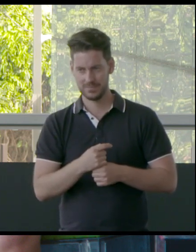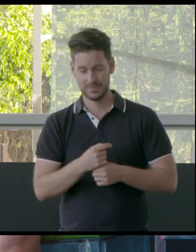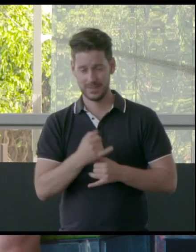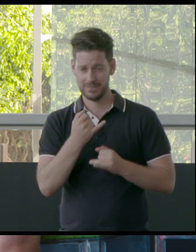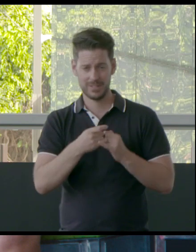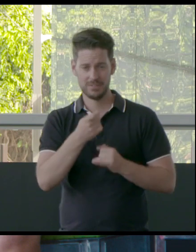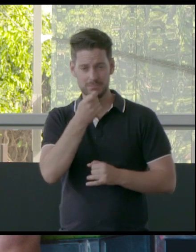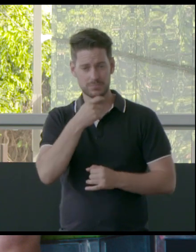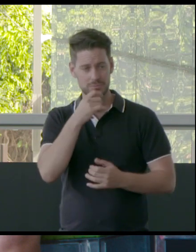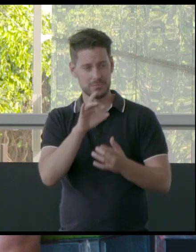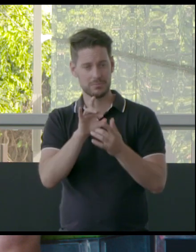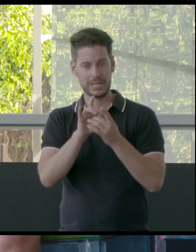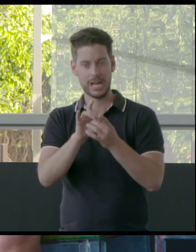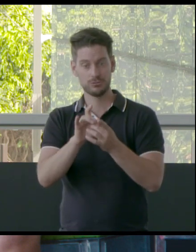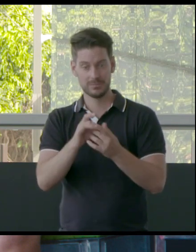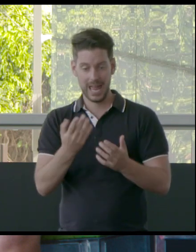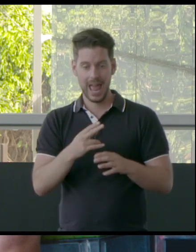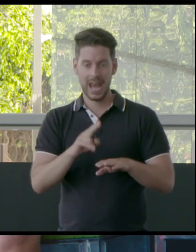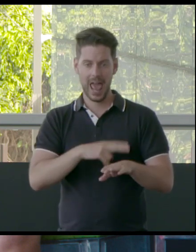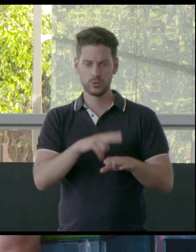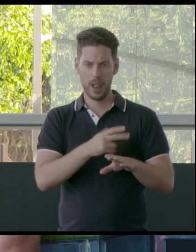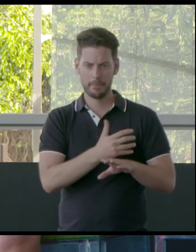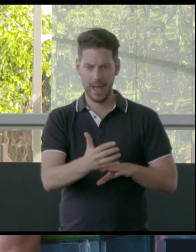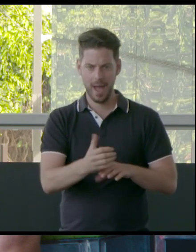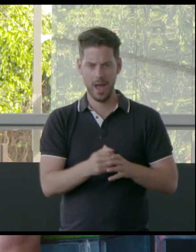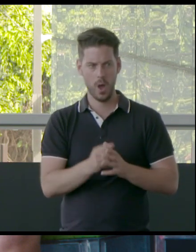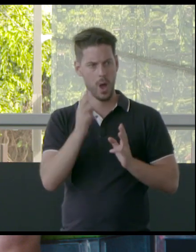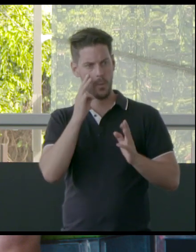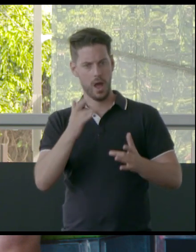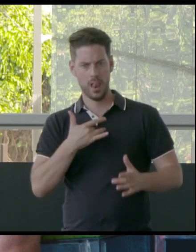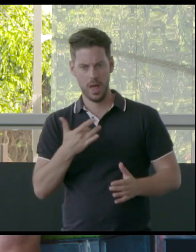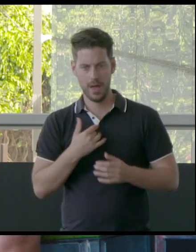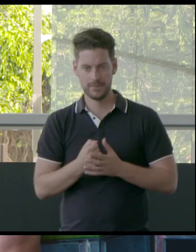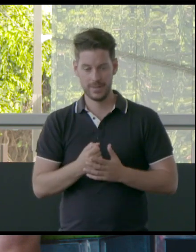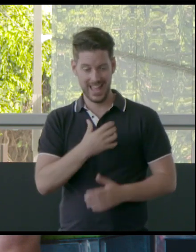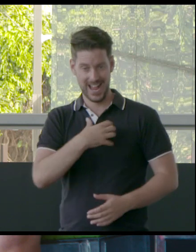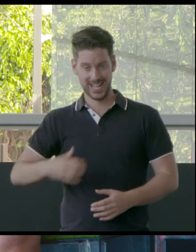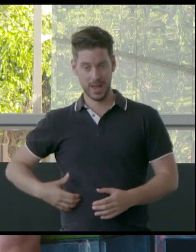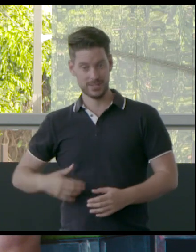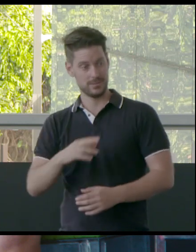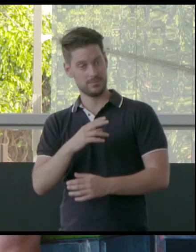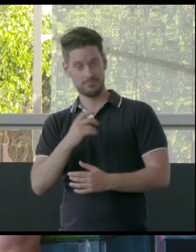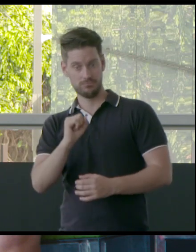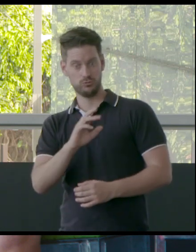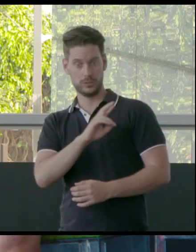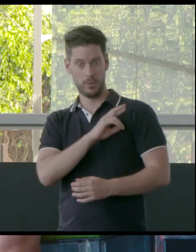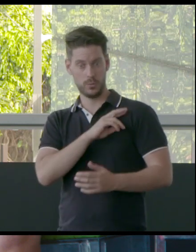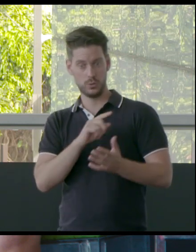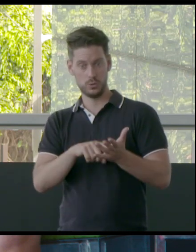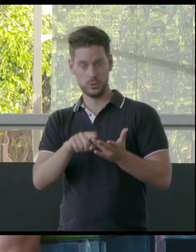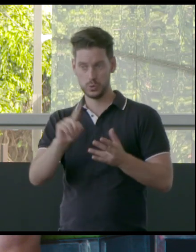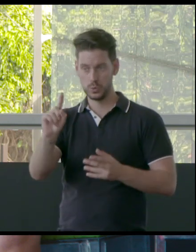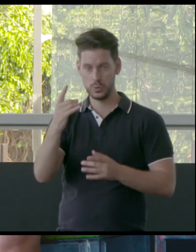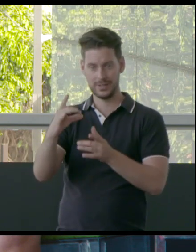If we have national parks and wildlife and government authorities responsible for engaging